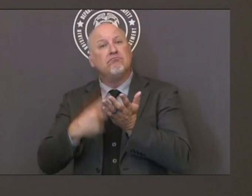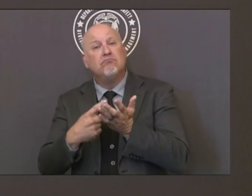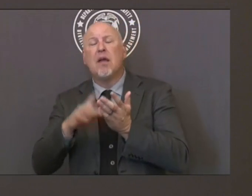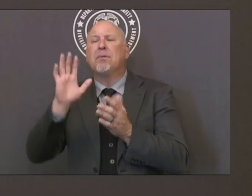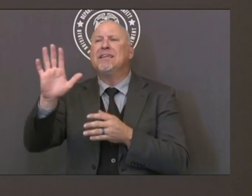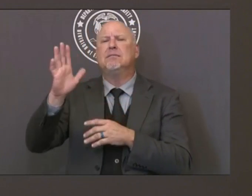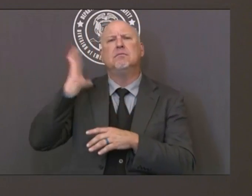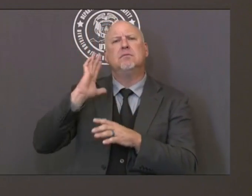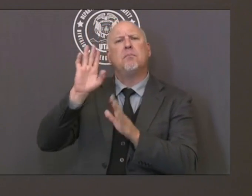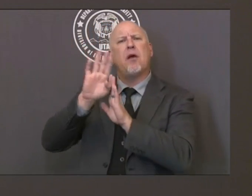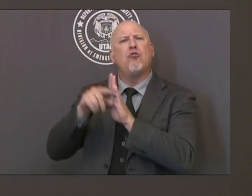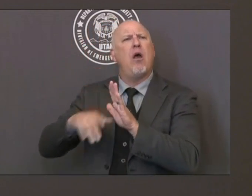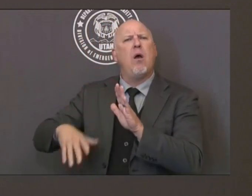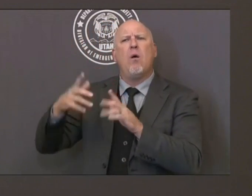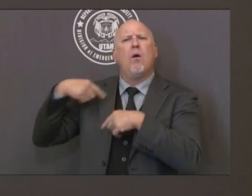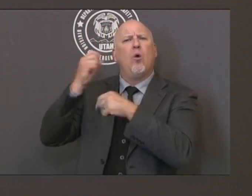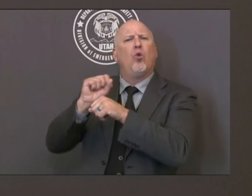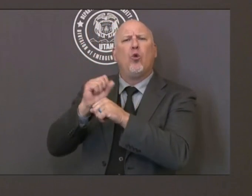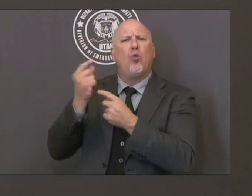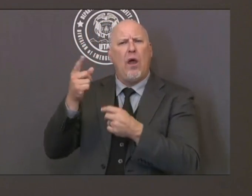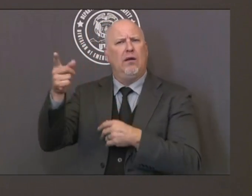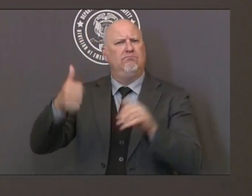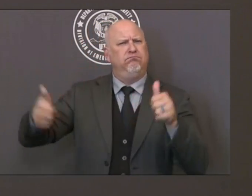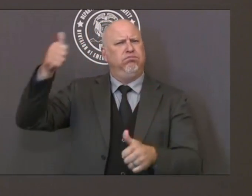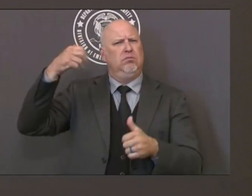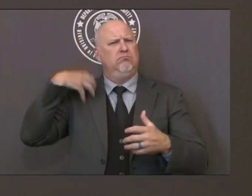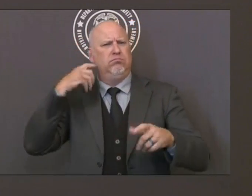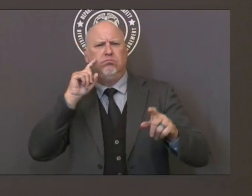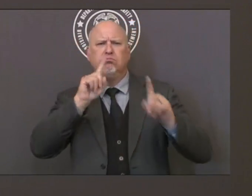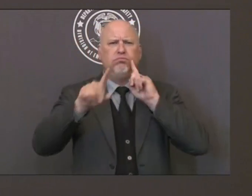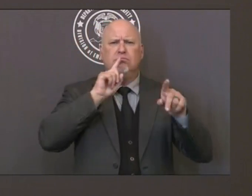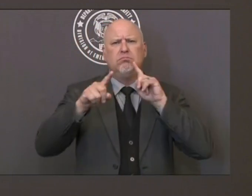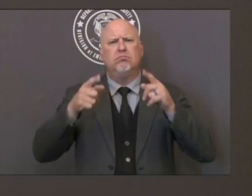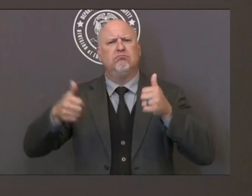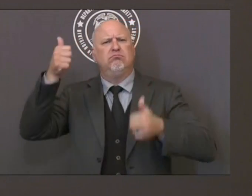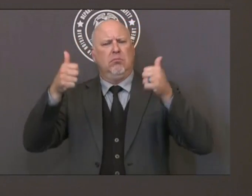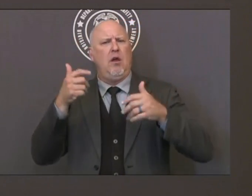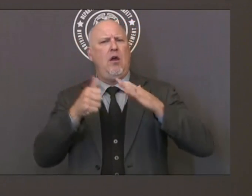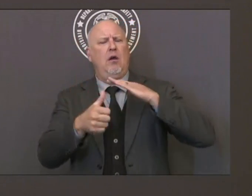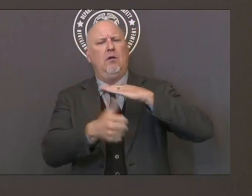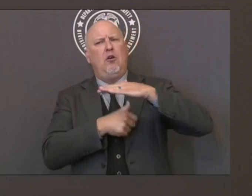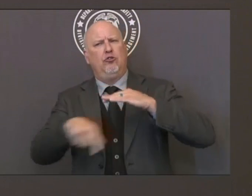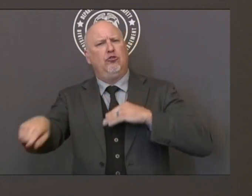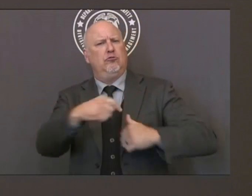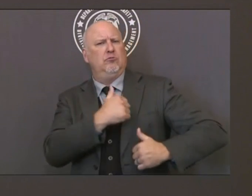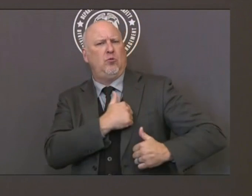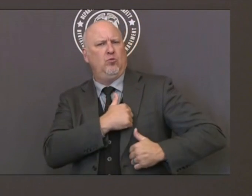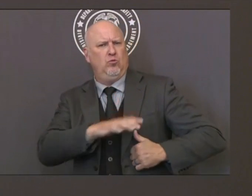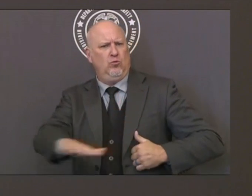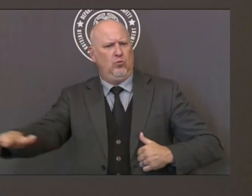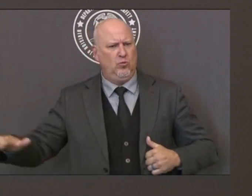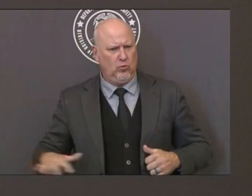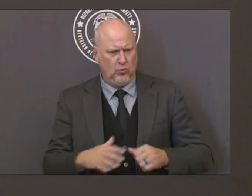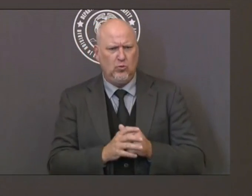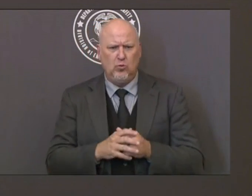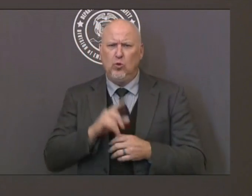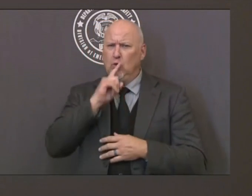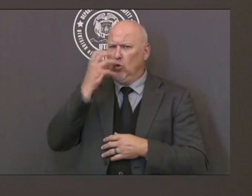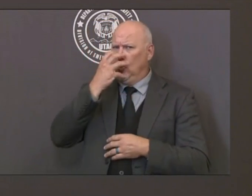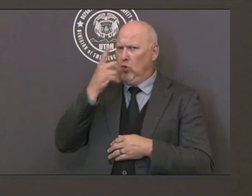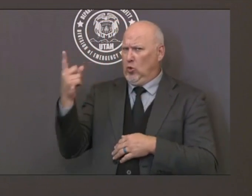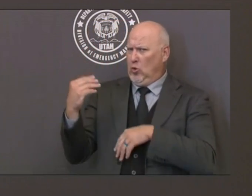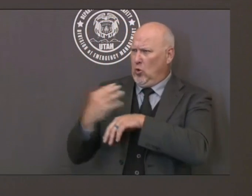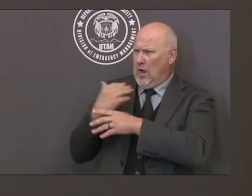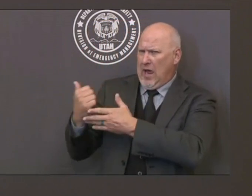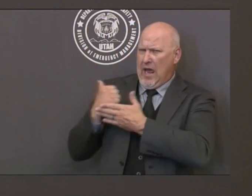and deployment has been essential in helping the health department do all that they need to do in a more dramatic fashion